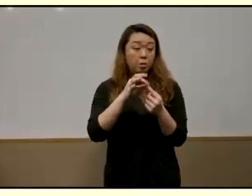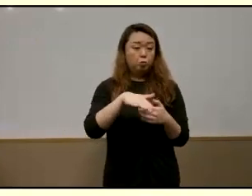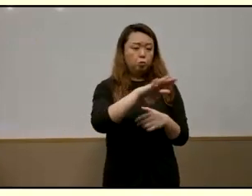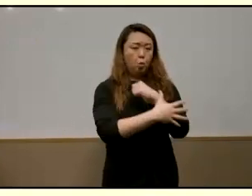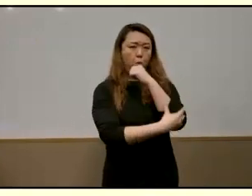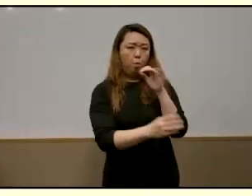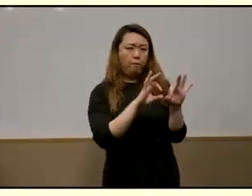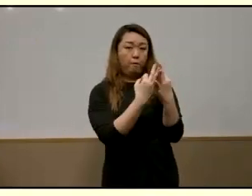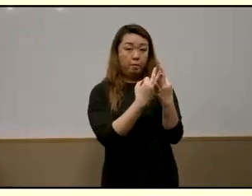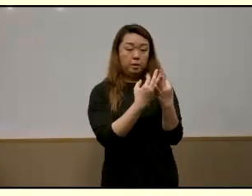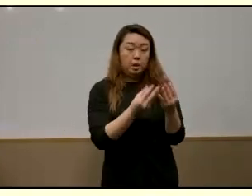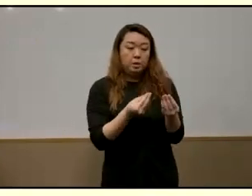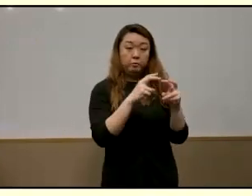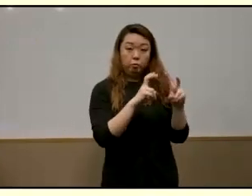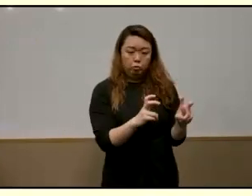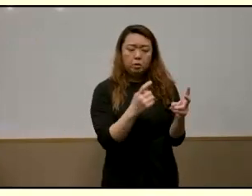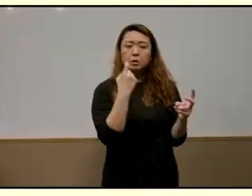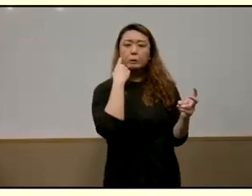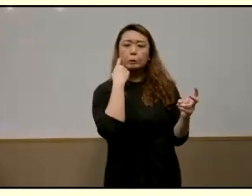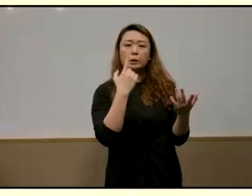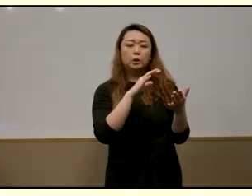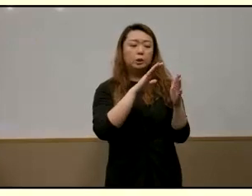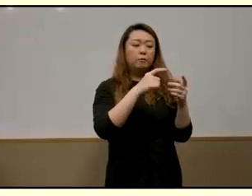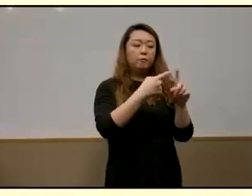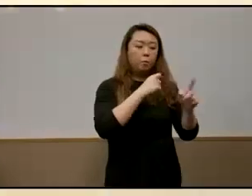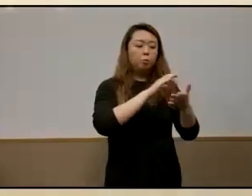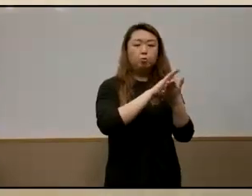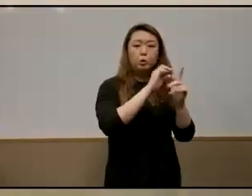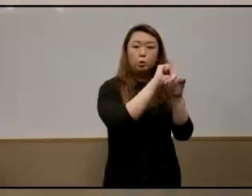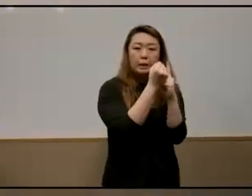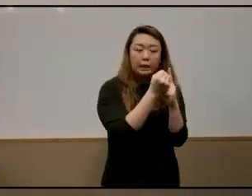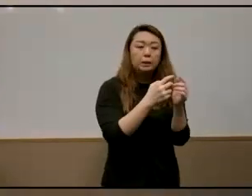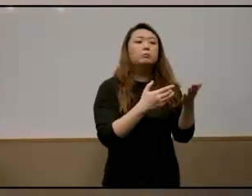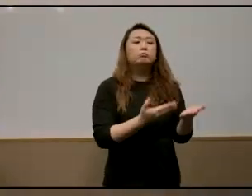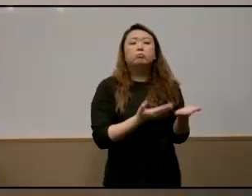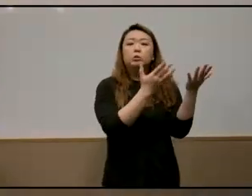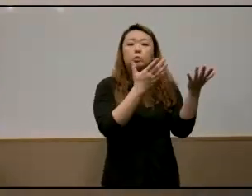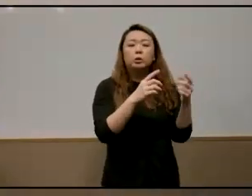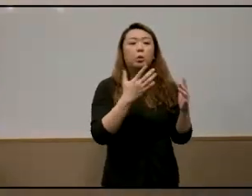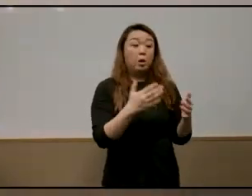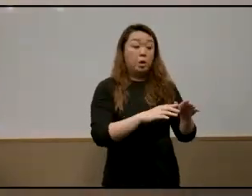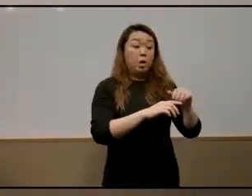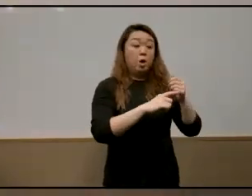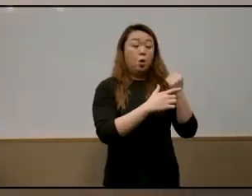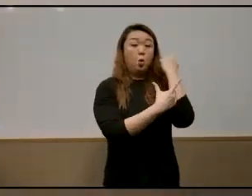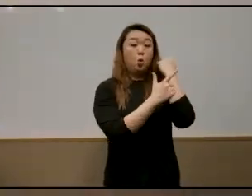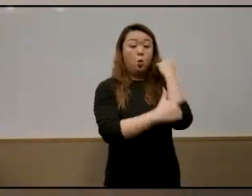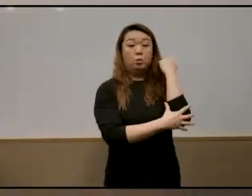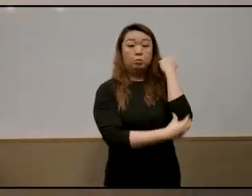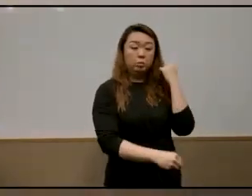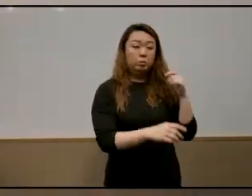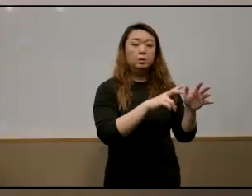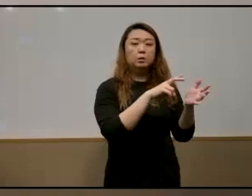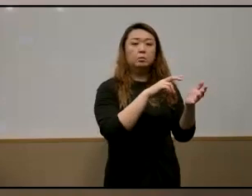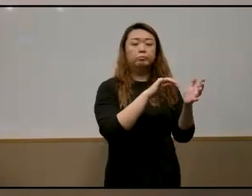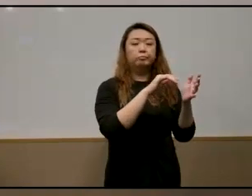studies such as a recent singapore children's society study that suggests low-income young people experience disproportionately high rates of negative